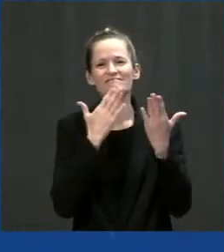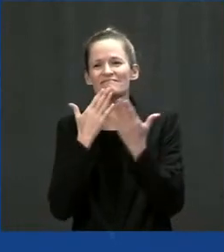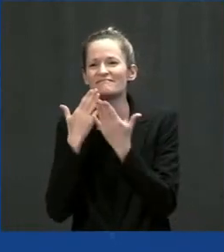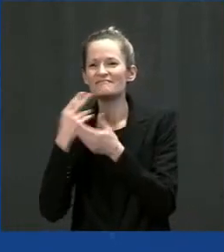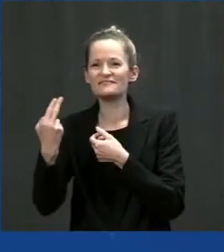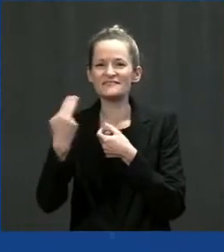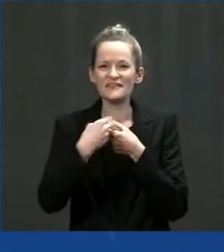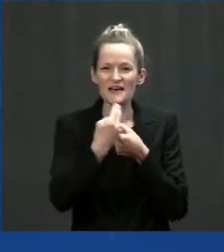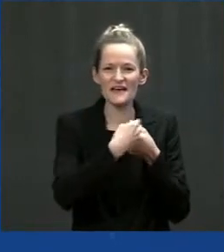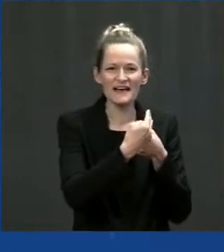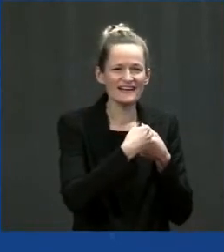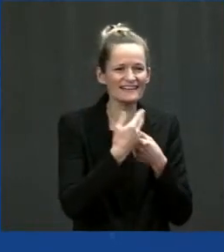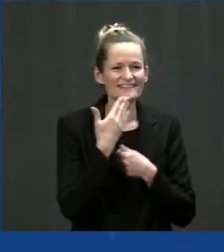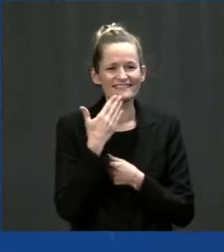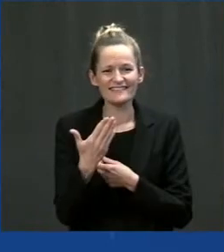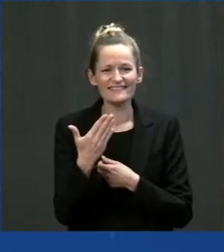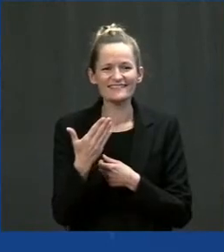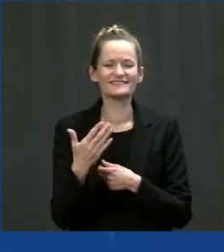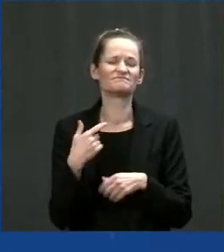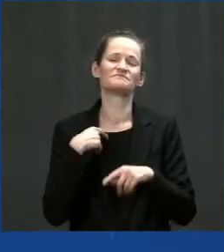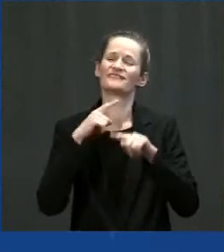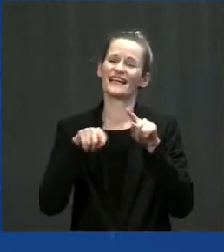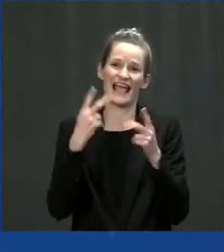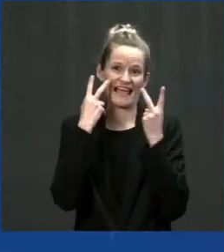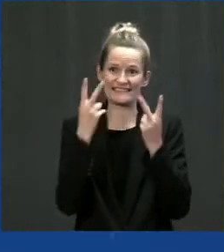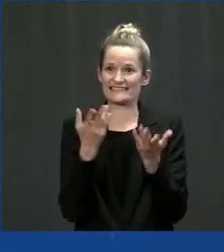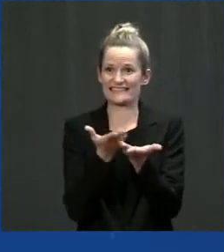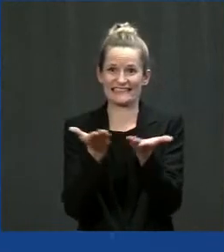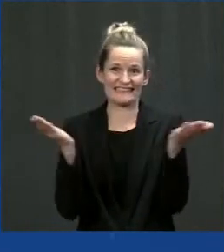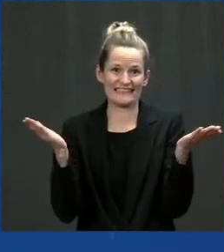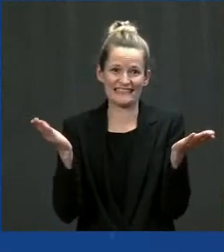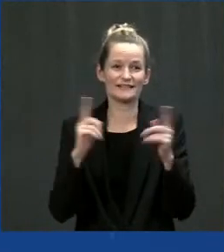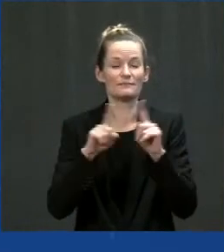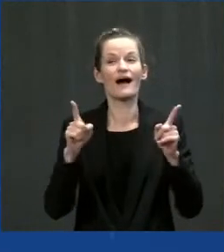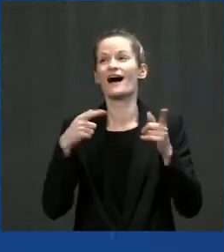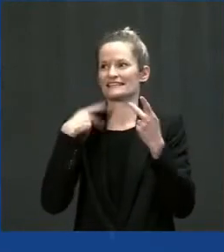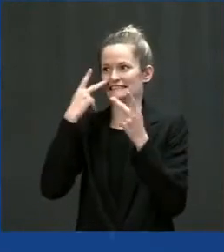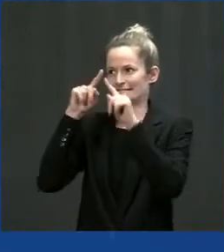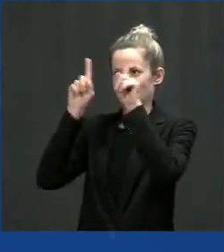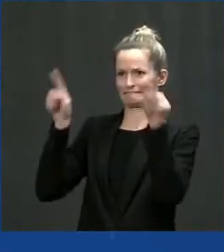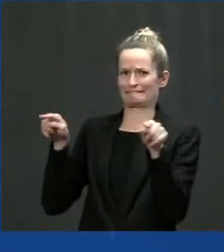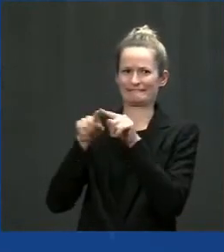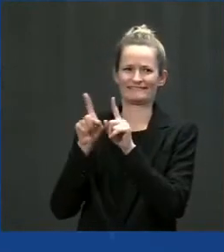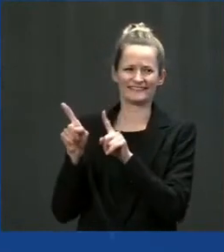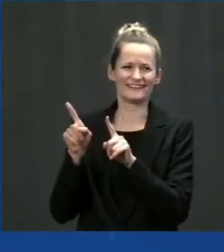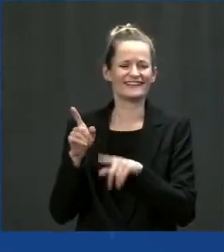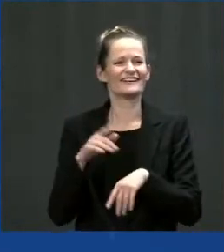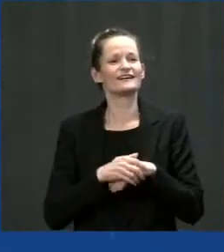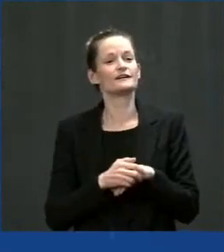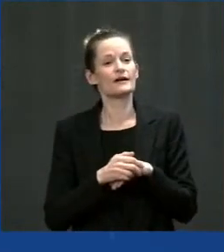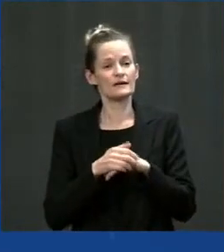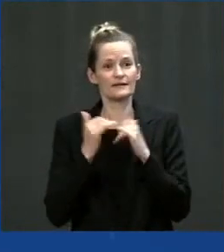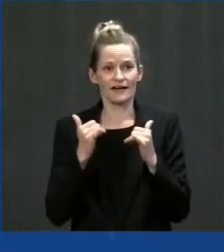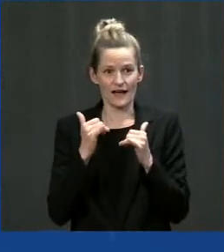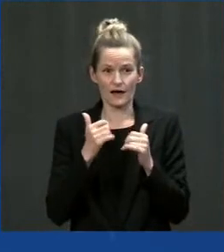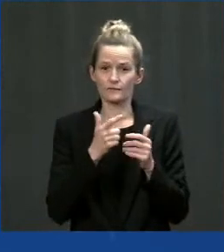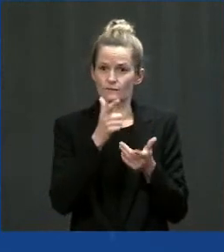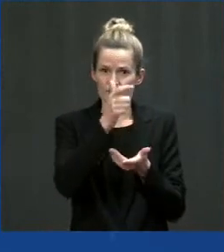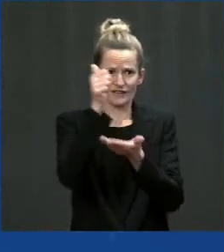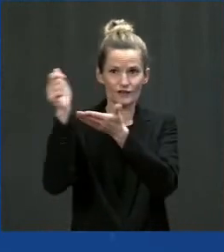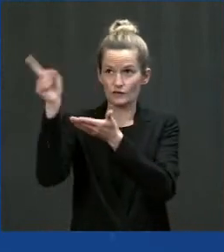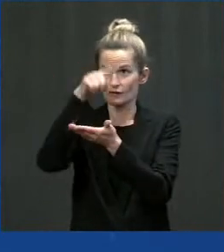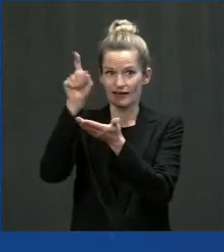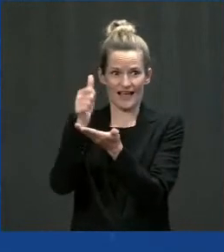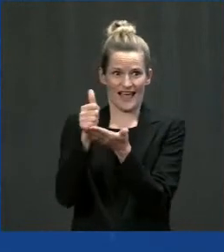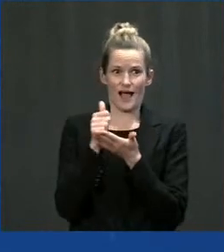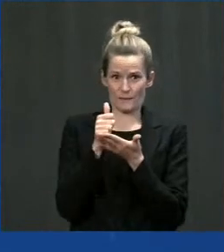those of you I can't see as well, for signing on to help pass the infrastructure bill. It mattered a lot. It's